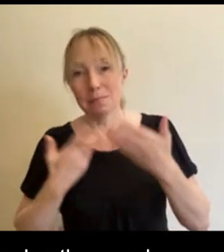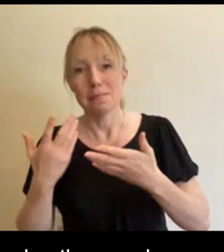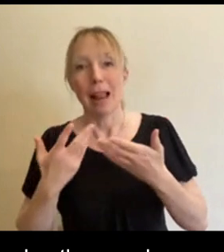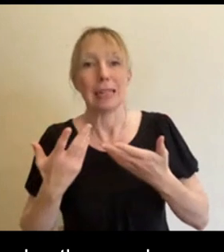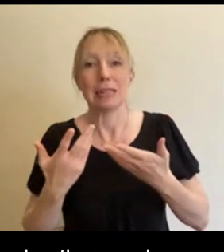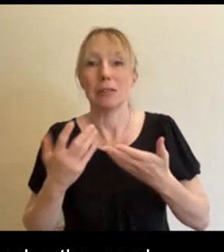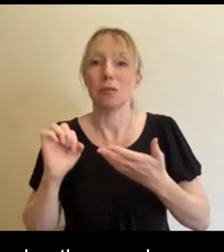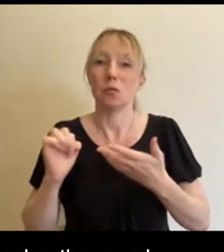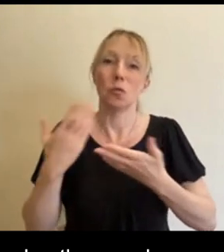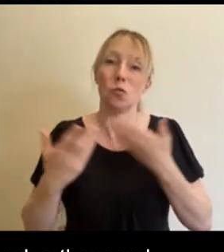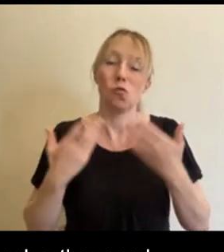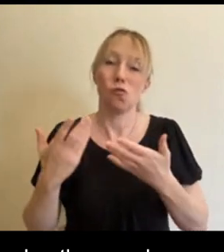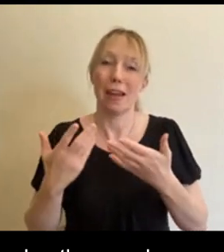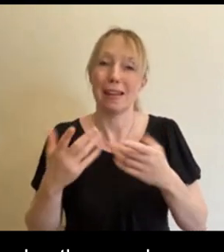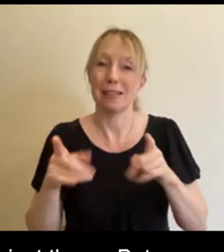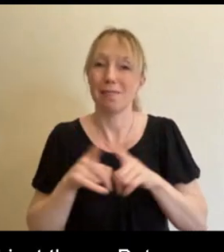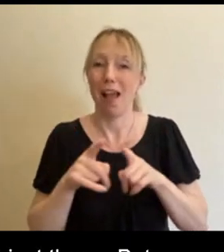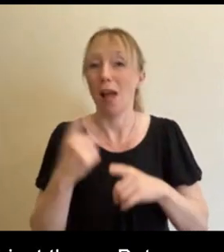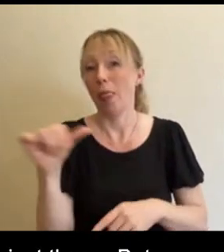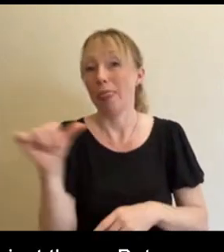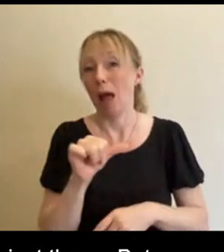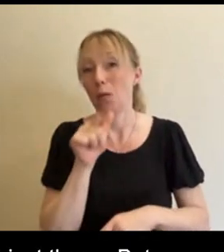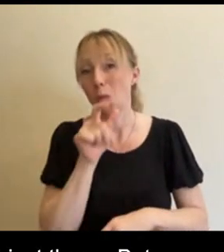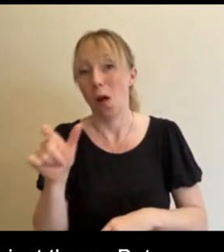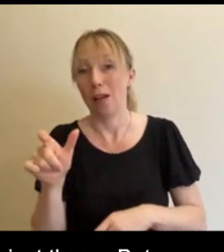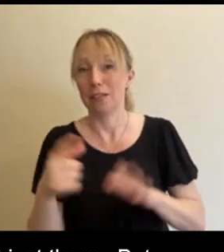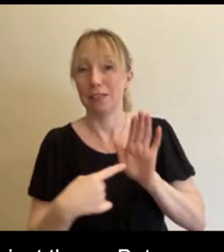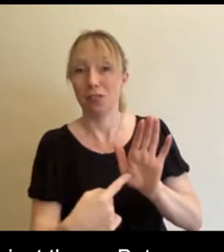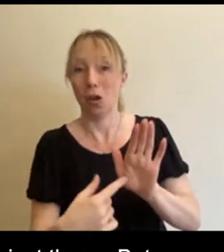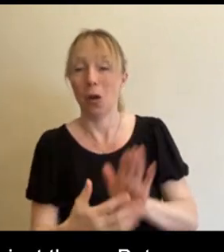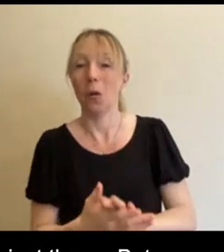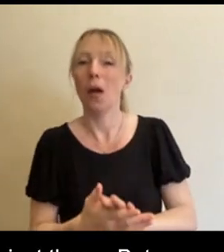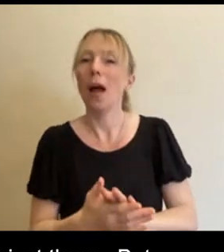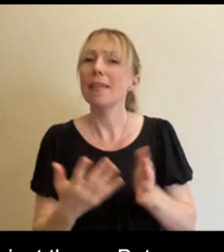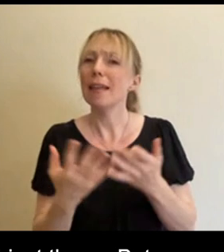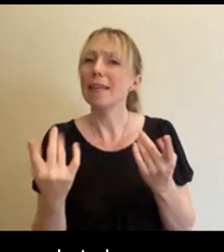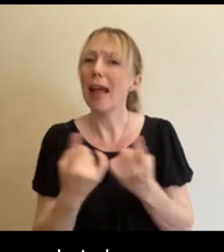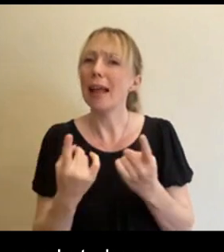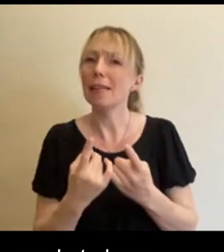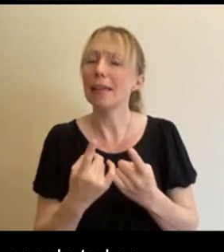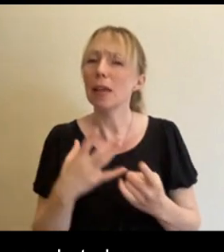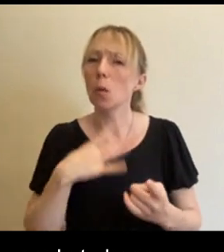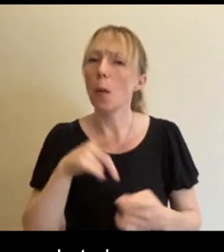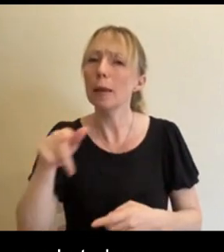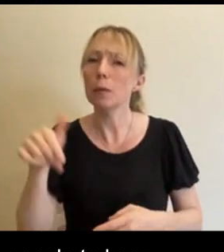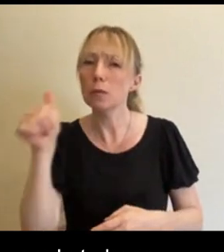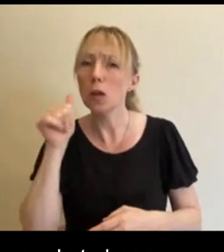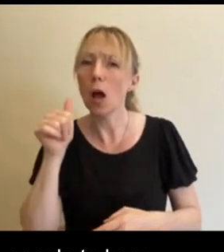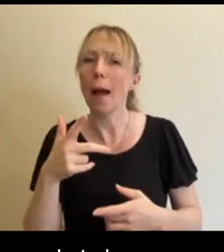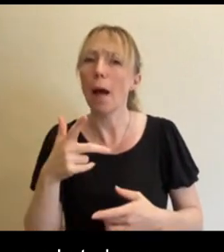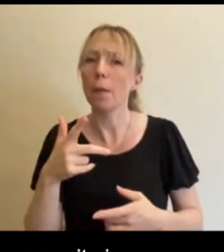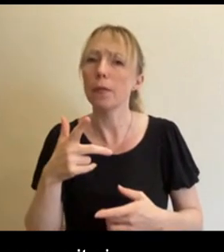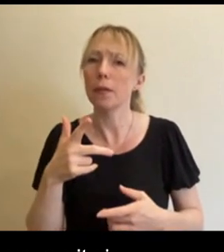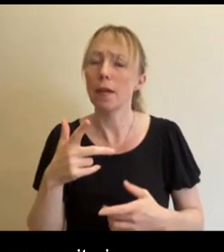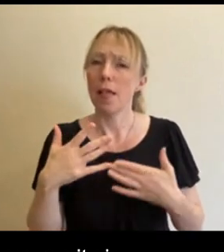especially that you would like people to know about the current health situation in the trans community in Indonesia that they can